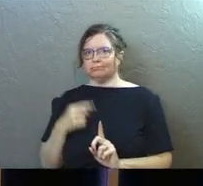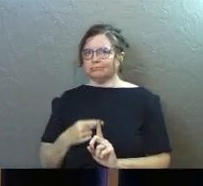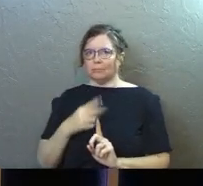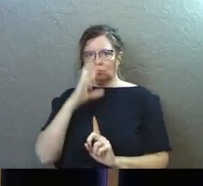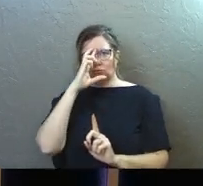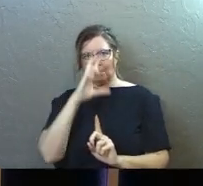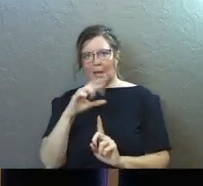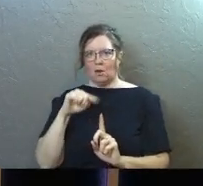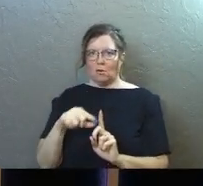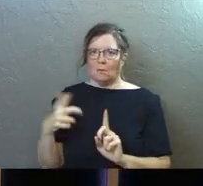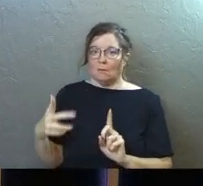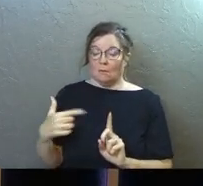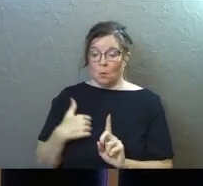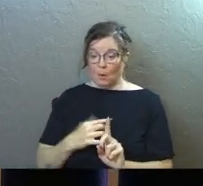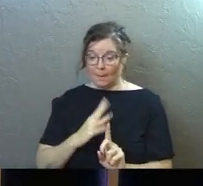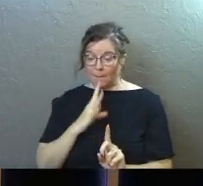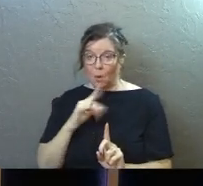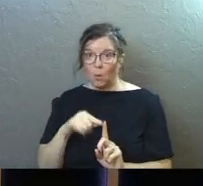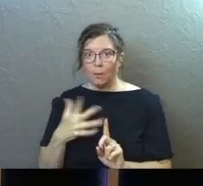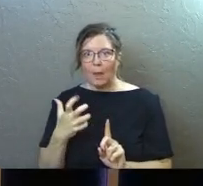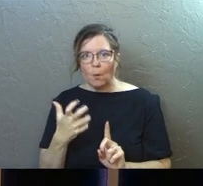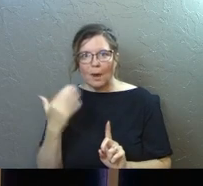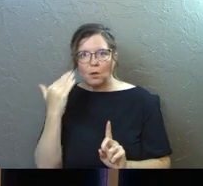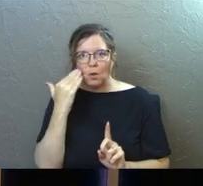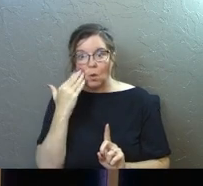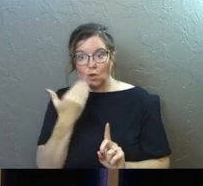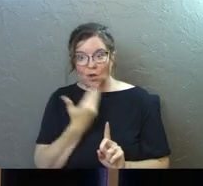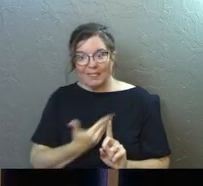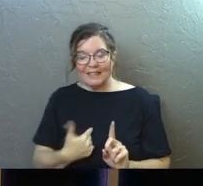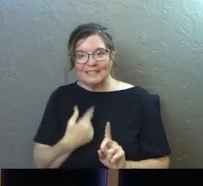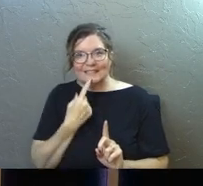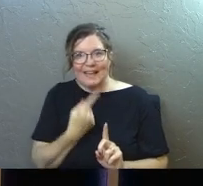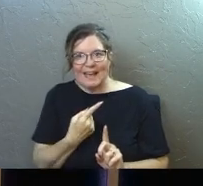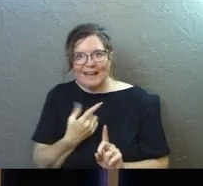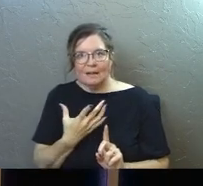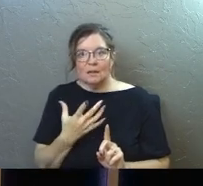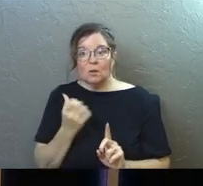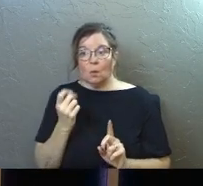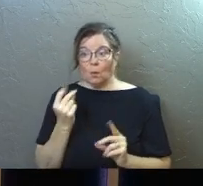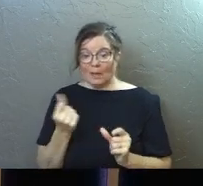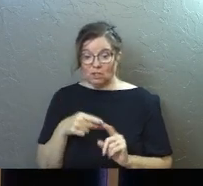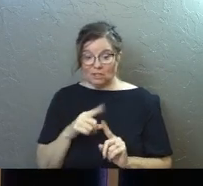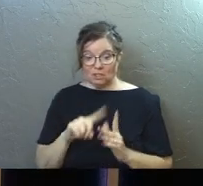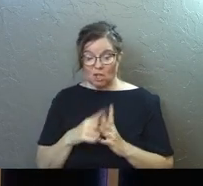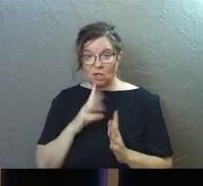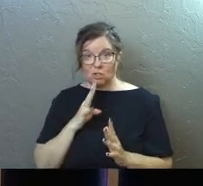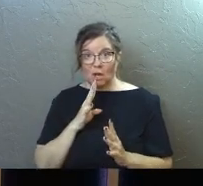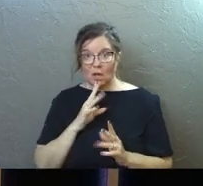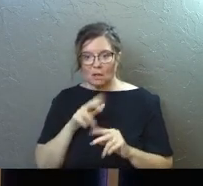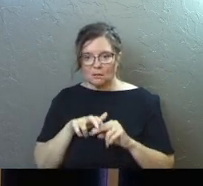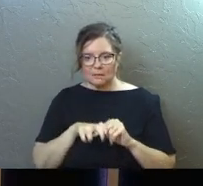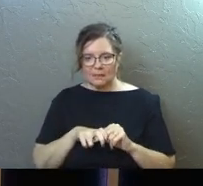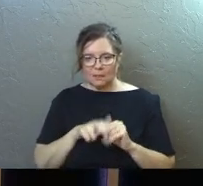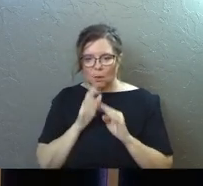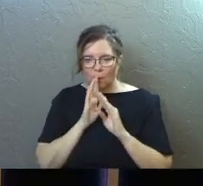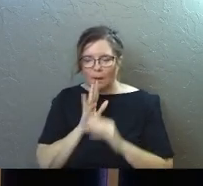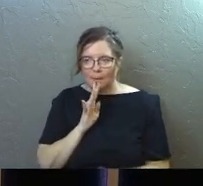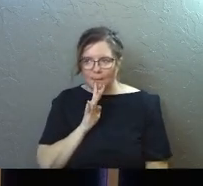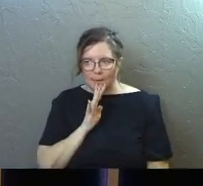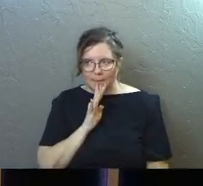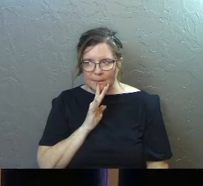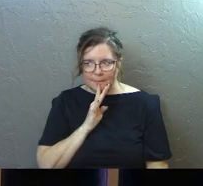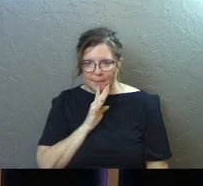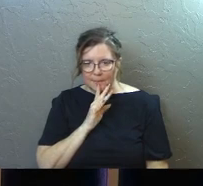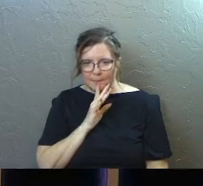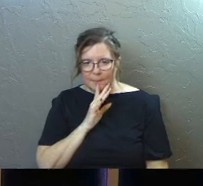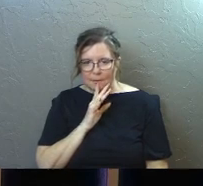teacher ever. And that when she spoke, they were good things that she was speaking. So all of a sudden when she's sitting there and they can just barely hear